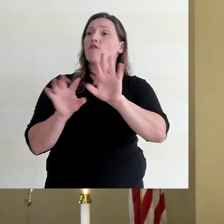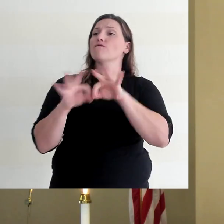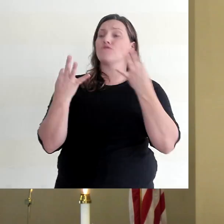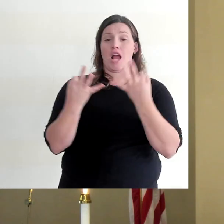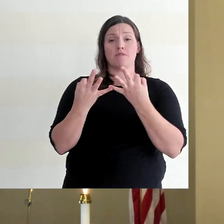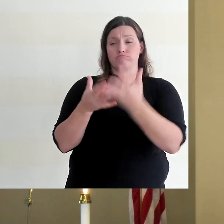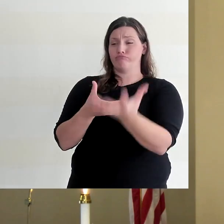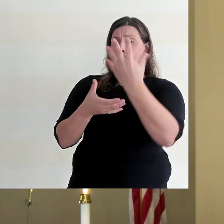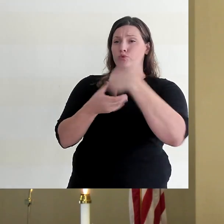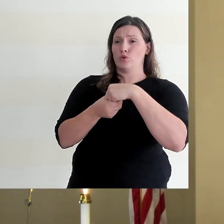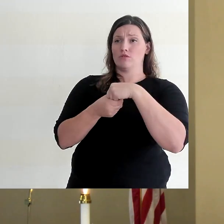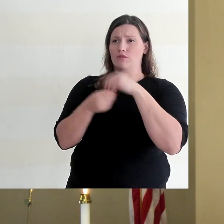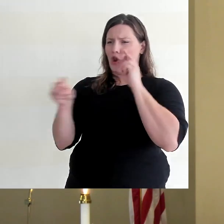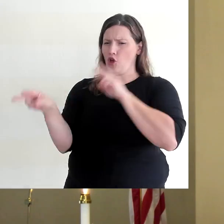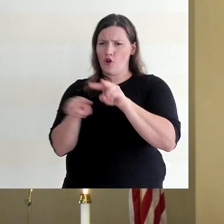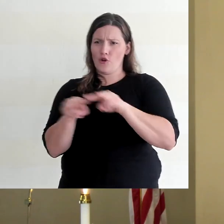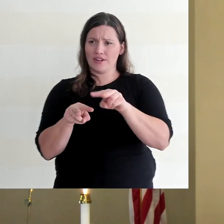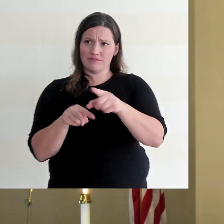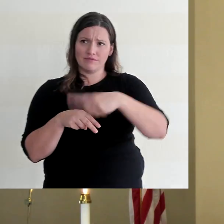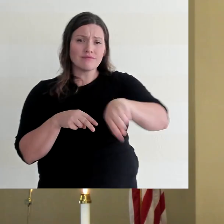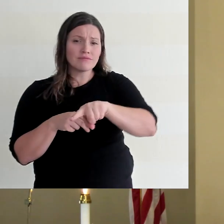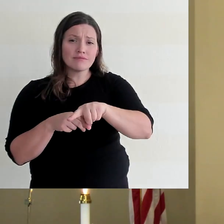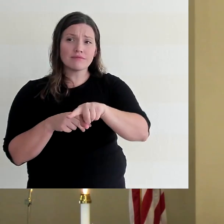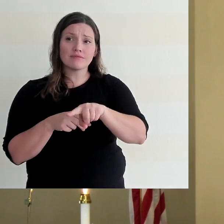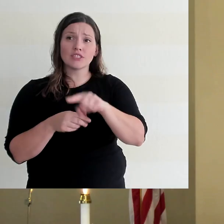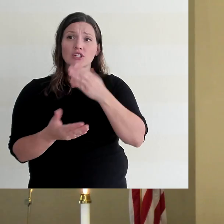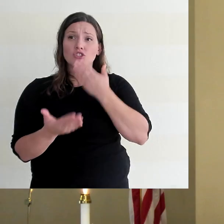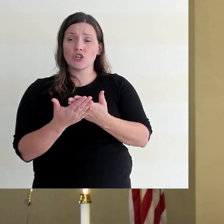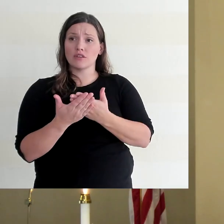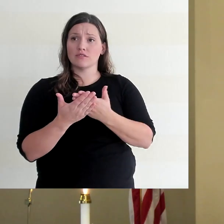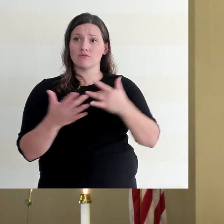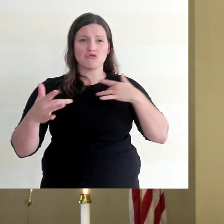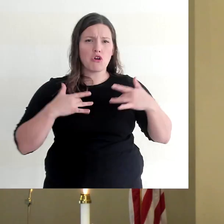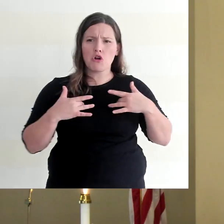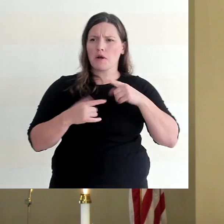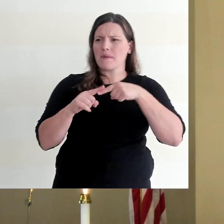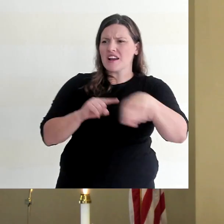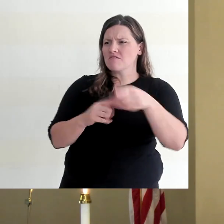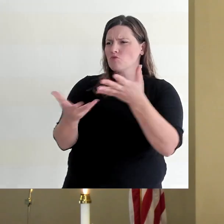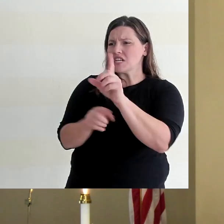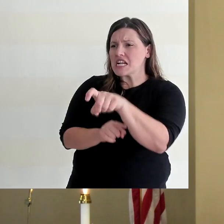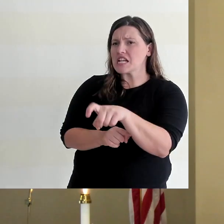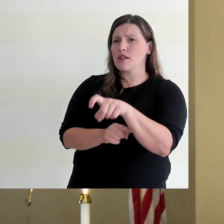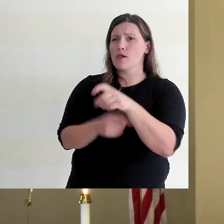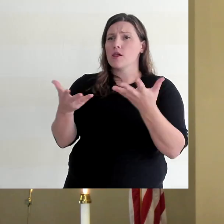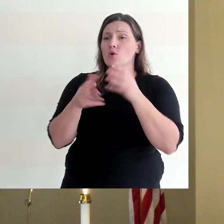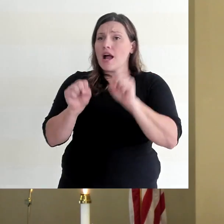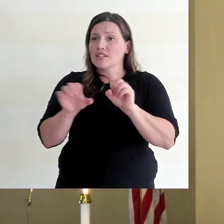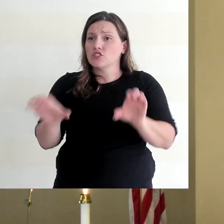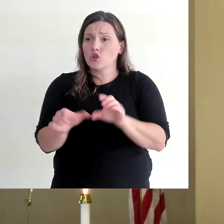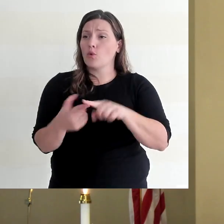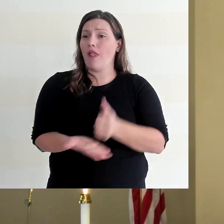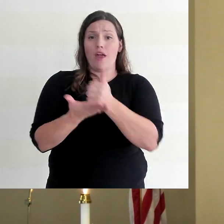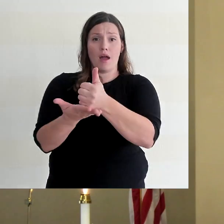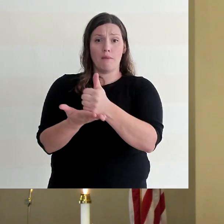family and to look out for their well-being and to be concerned about their needs and to do what you